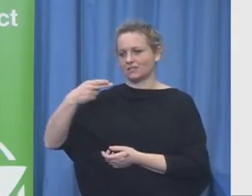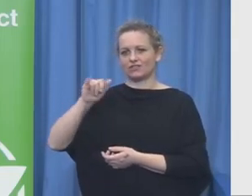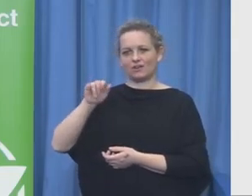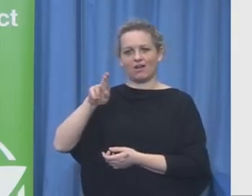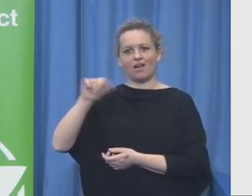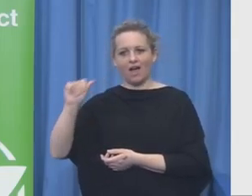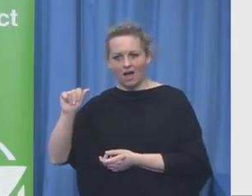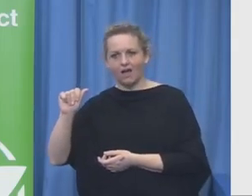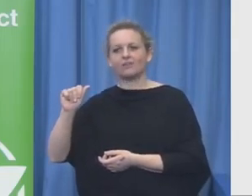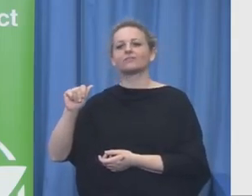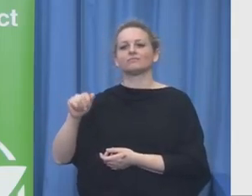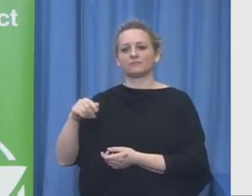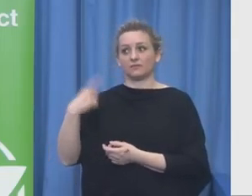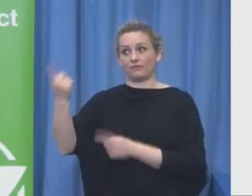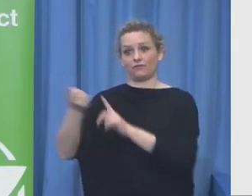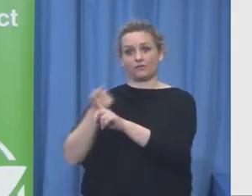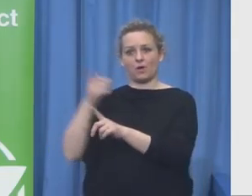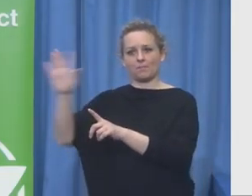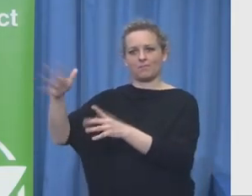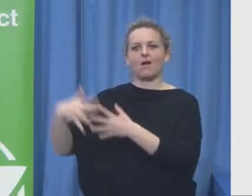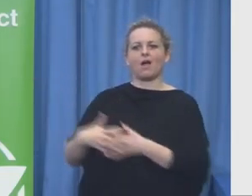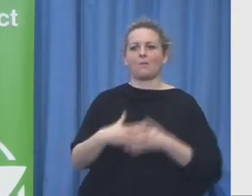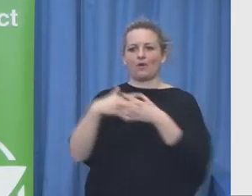big round of applause please for Shira Ruderman.